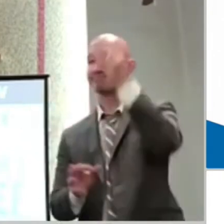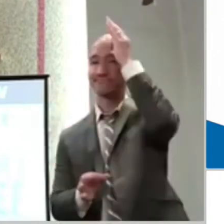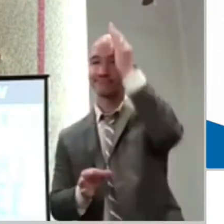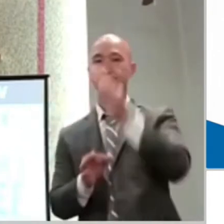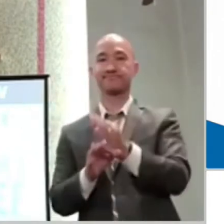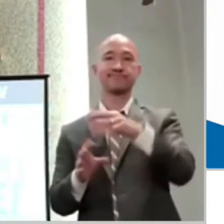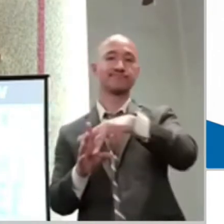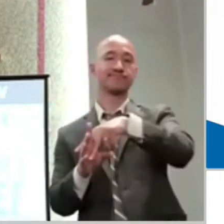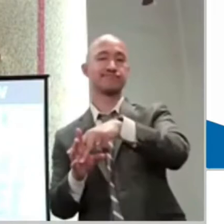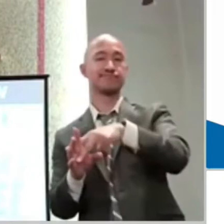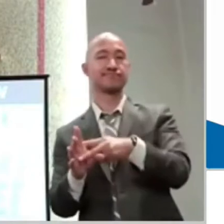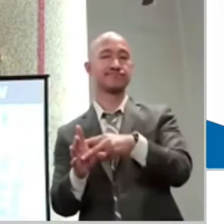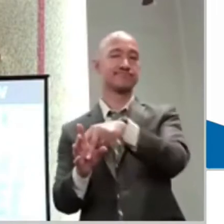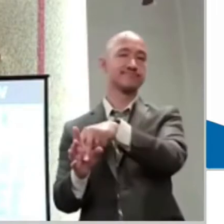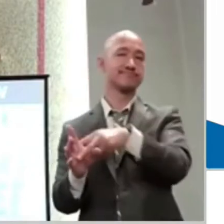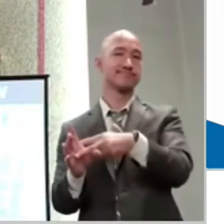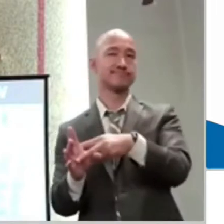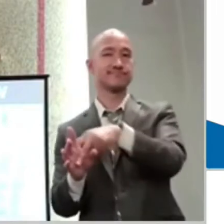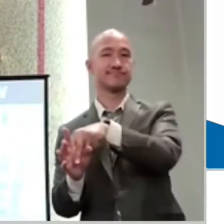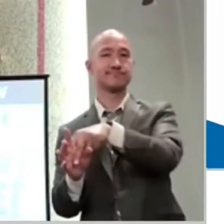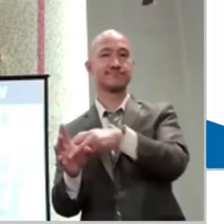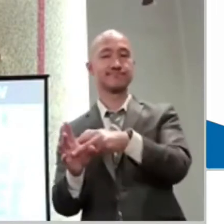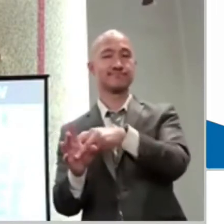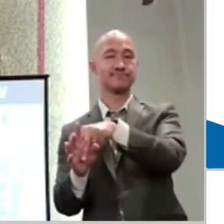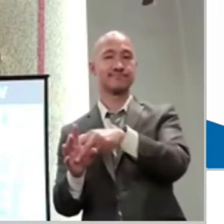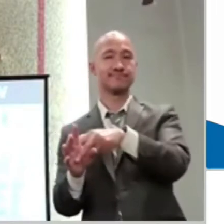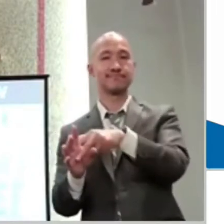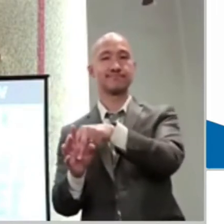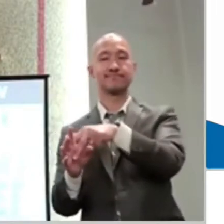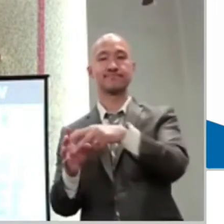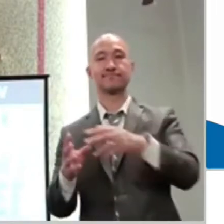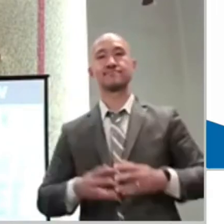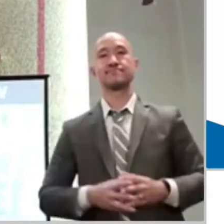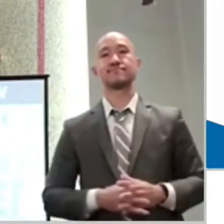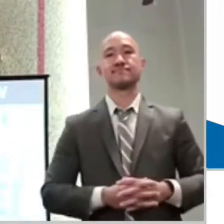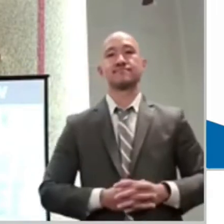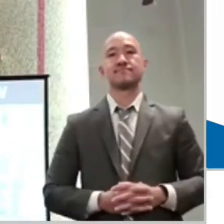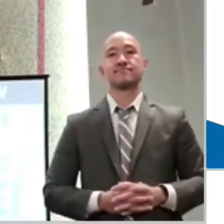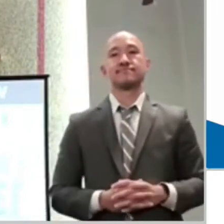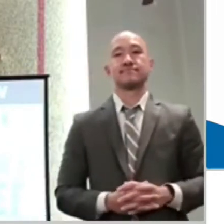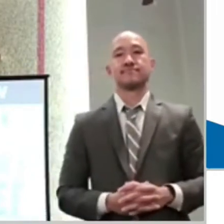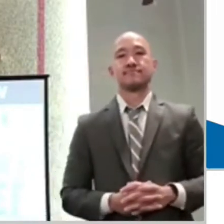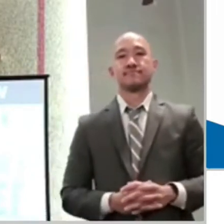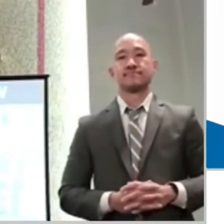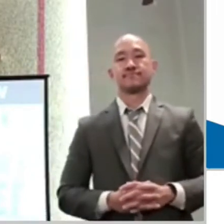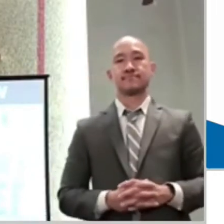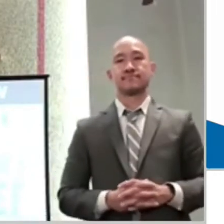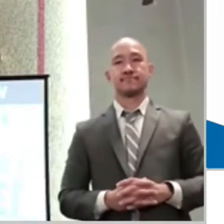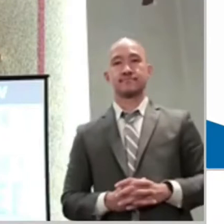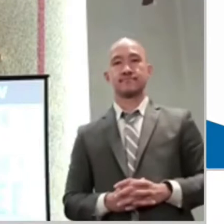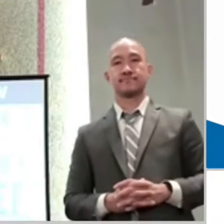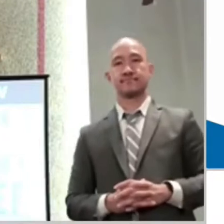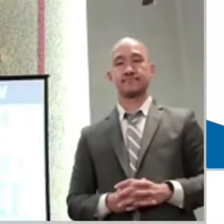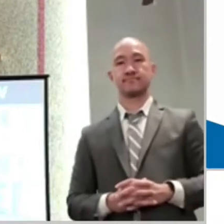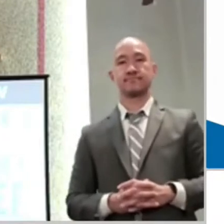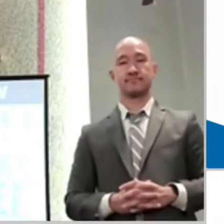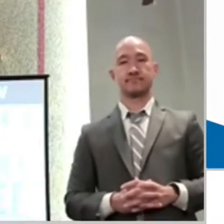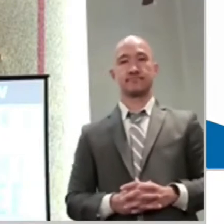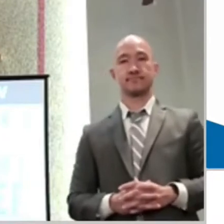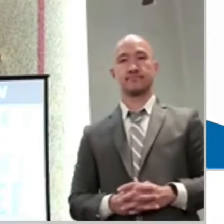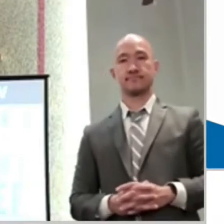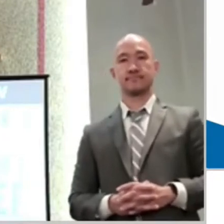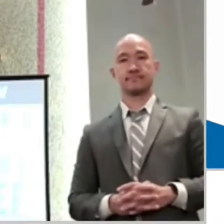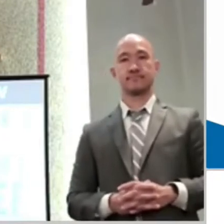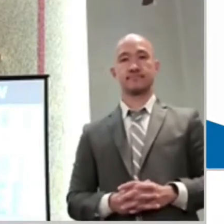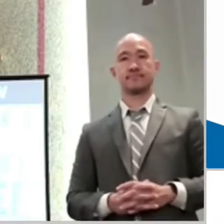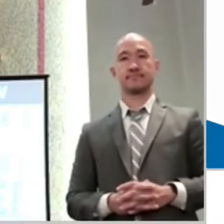So God is looking for changed hearts. And I think that this cry of this desperate father is exactly the